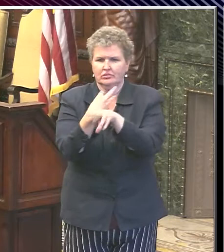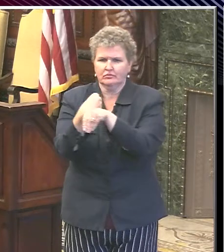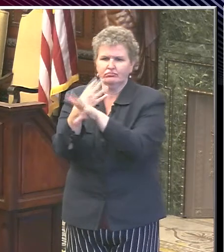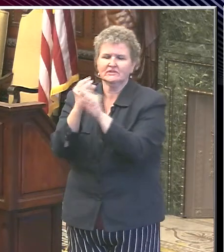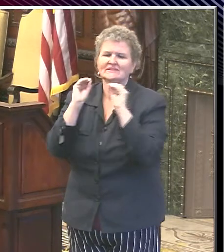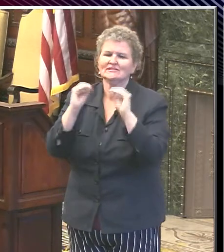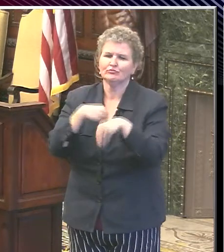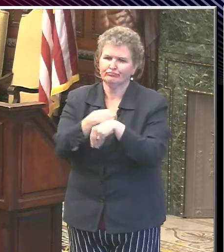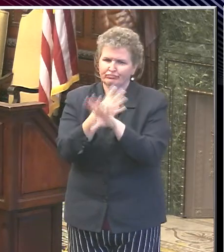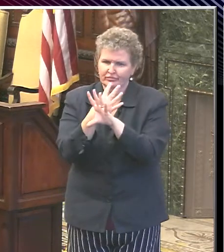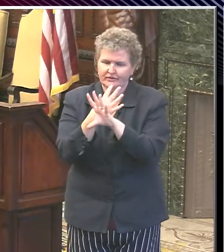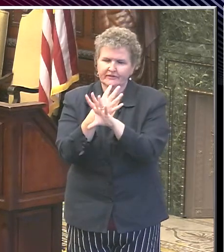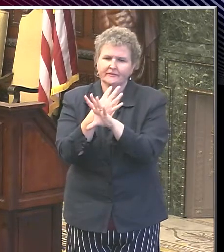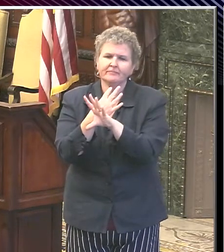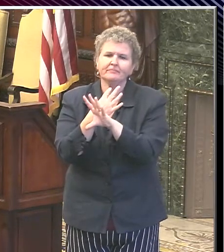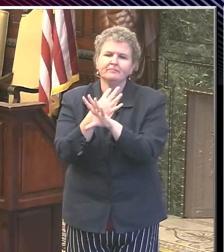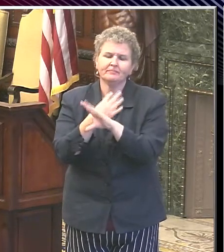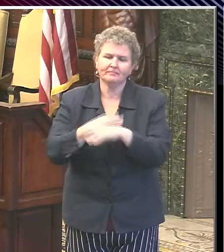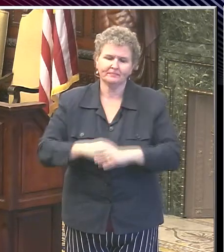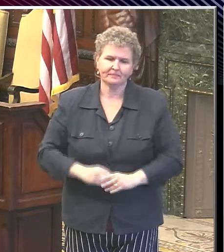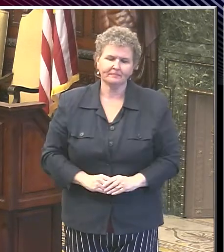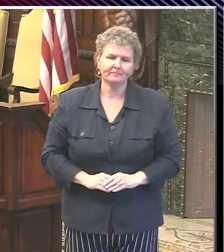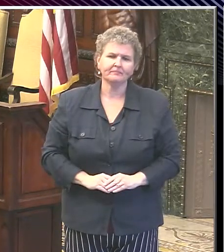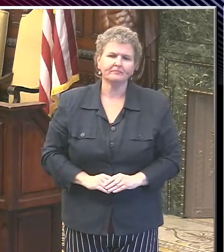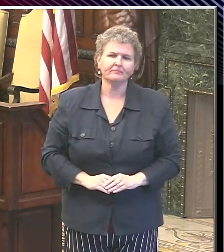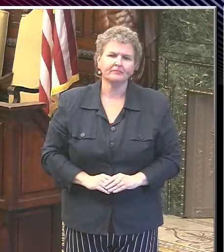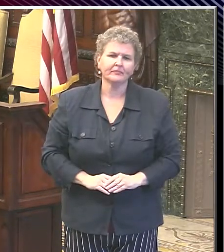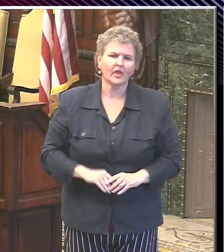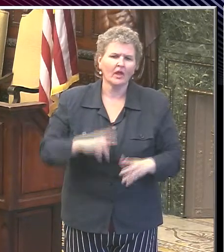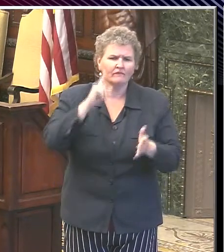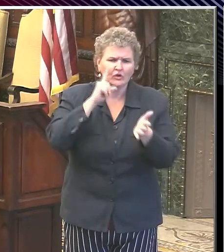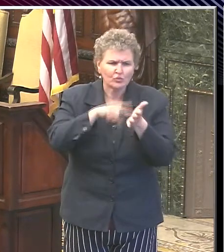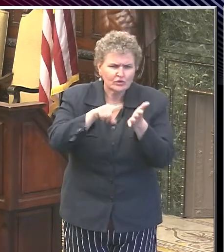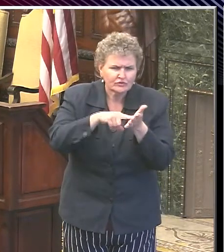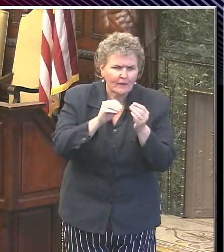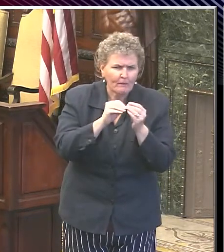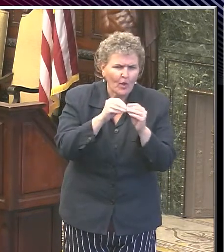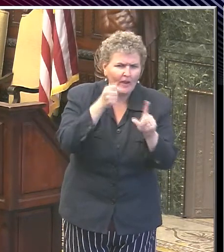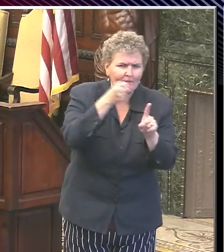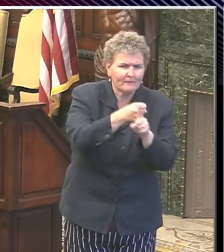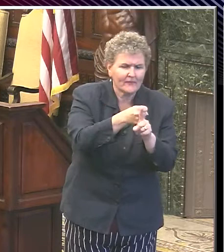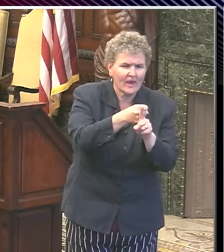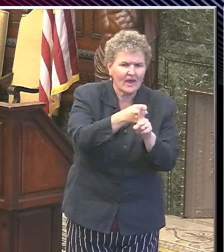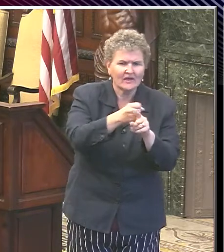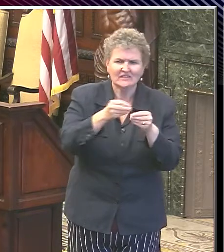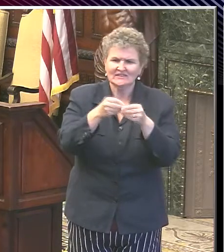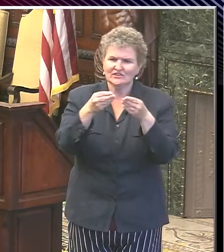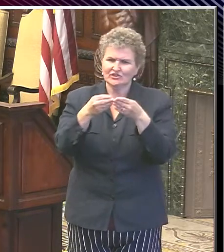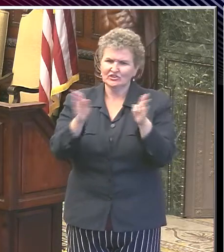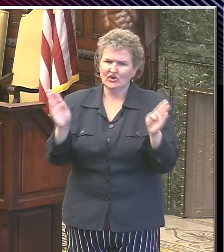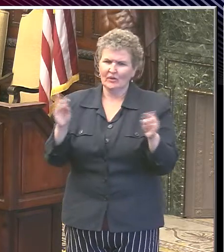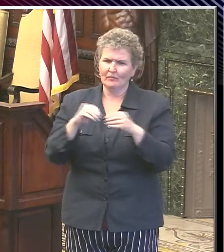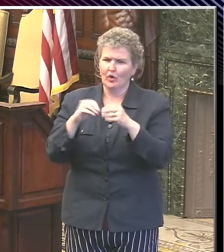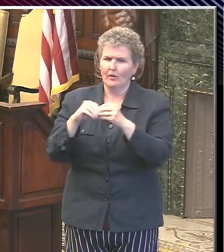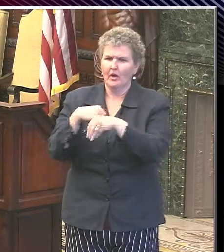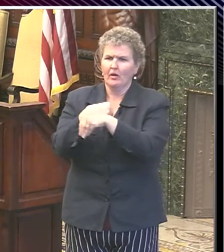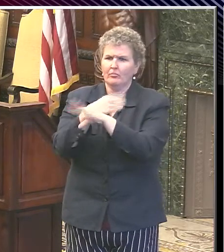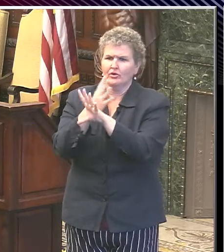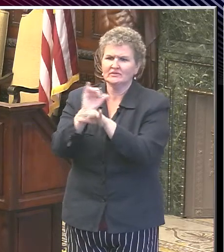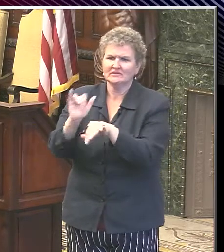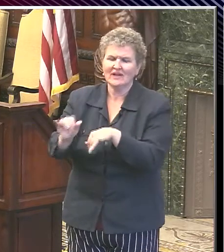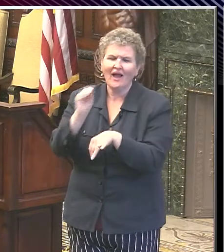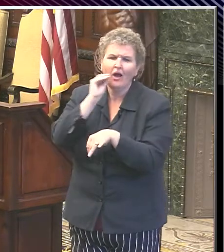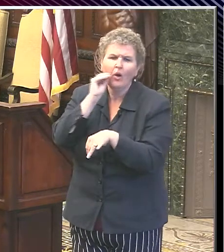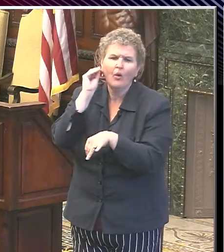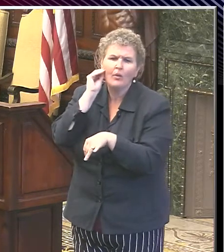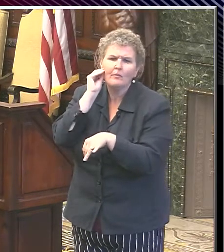did your research play into that happening as well and then changing quotes on that? So we, as you might